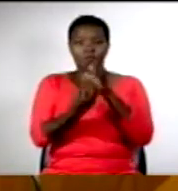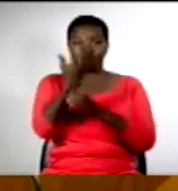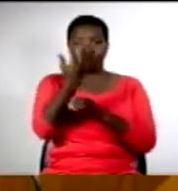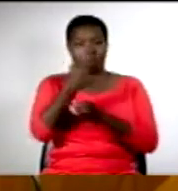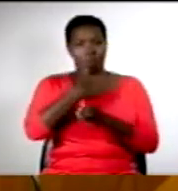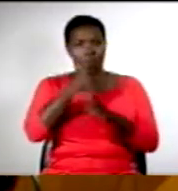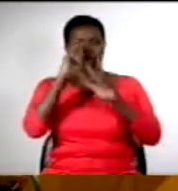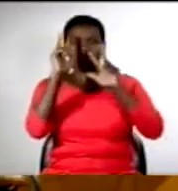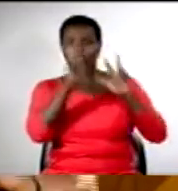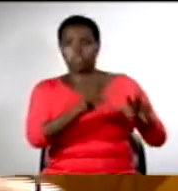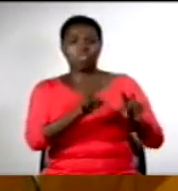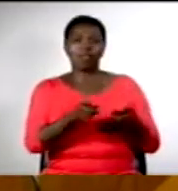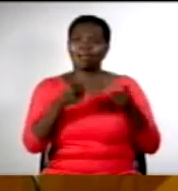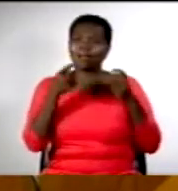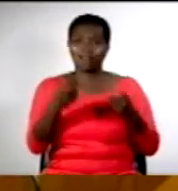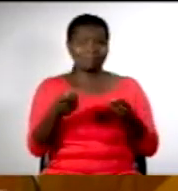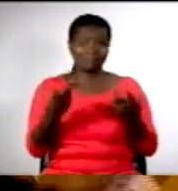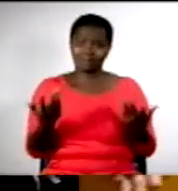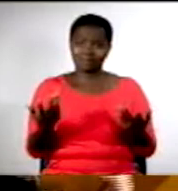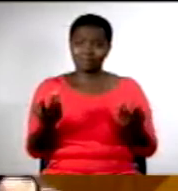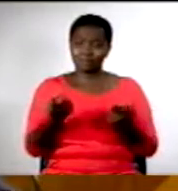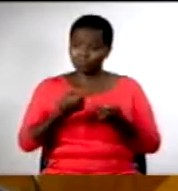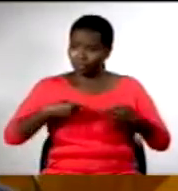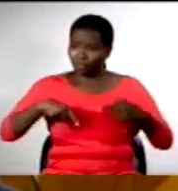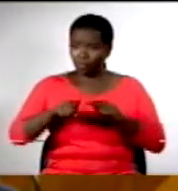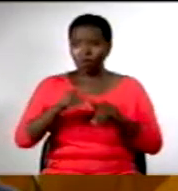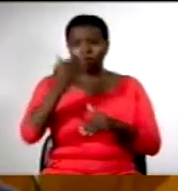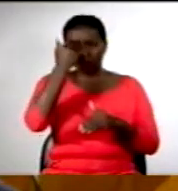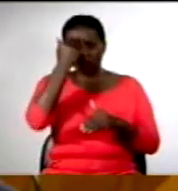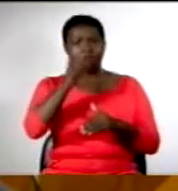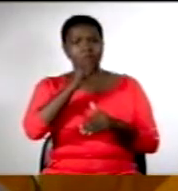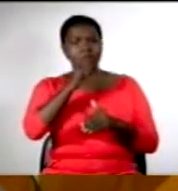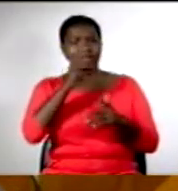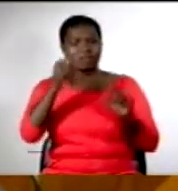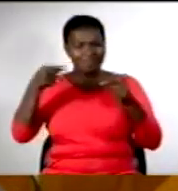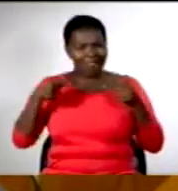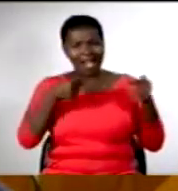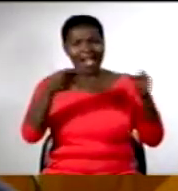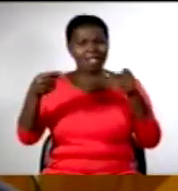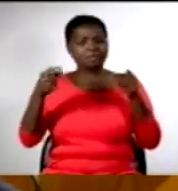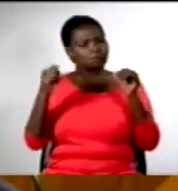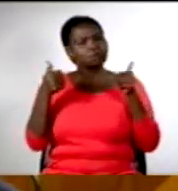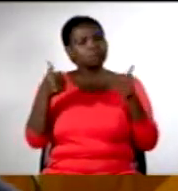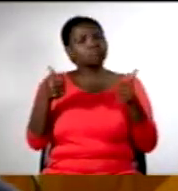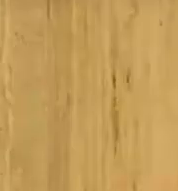to those responsibilities. So I ask, provocatively, whether we use the floor of Parliament sufficiently. person would limitations. it. I Yeah.